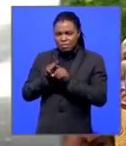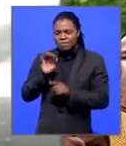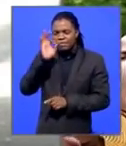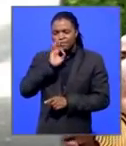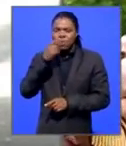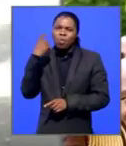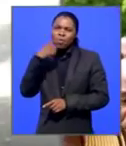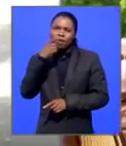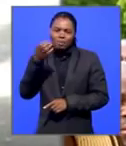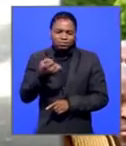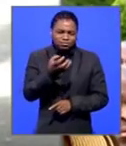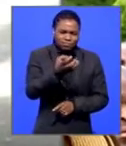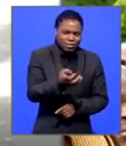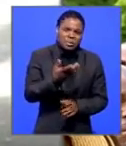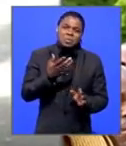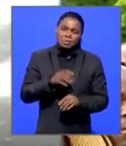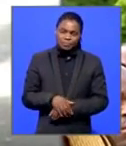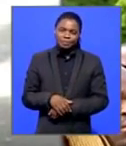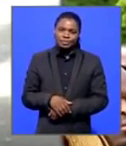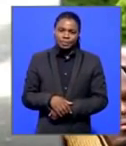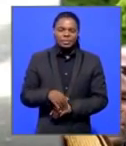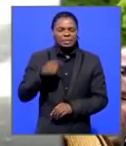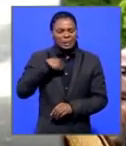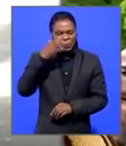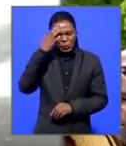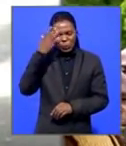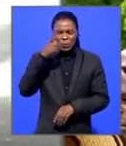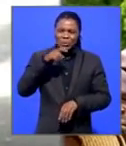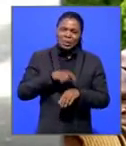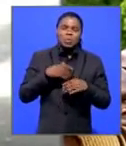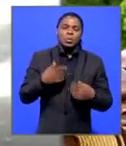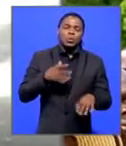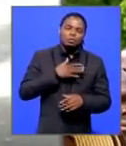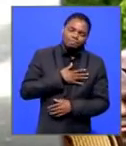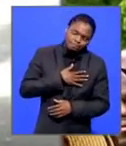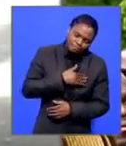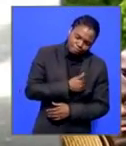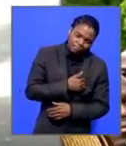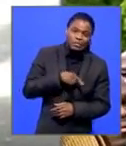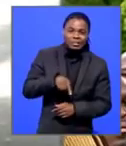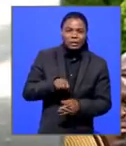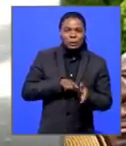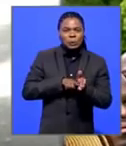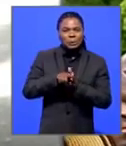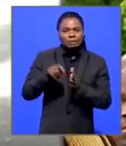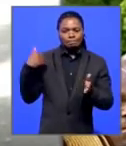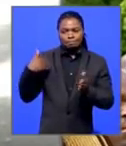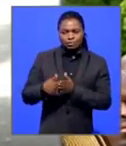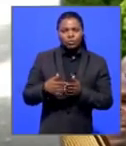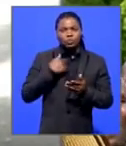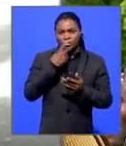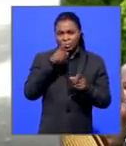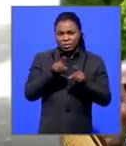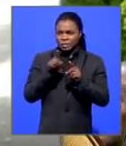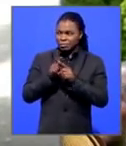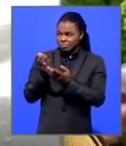white flowers. It was was a very touching moment. Yeah, I know. There's been many touching moments during the week. As you can